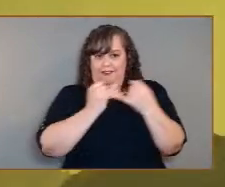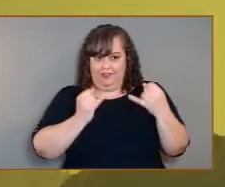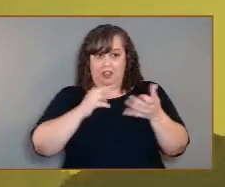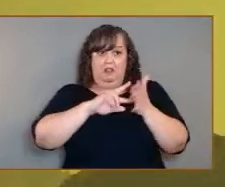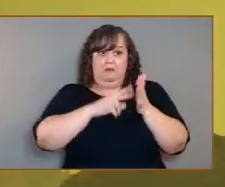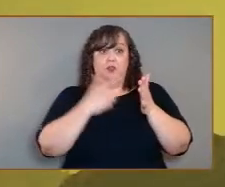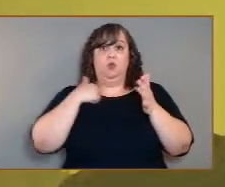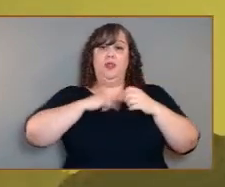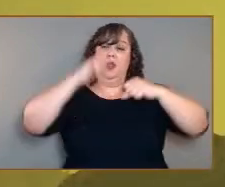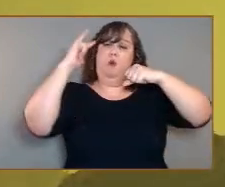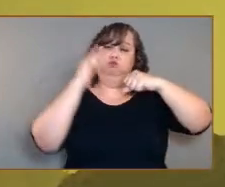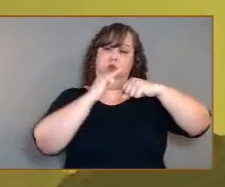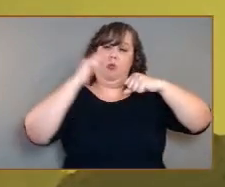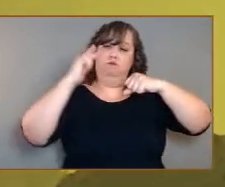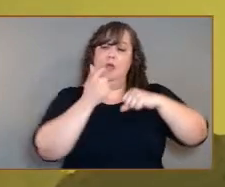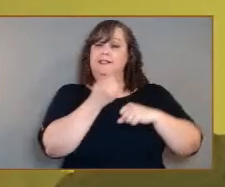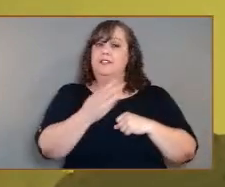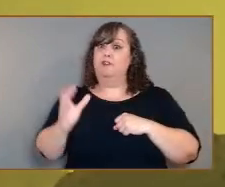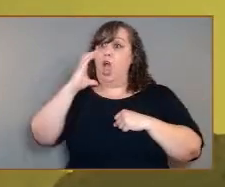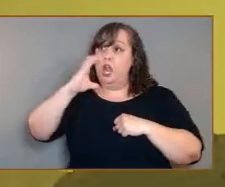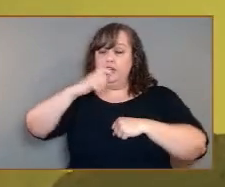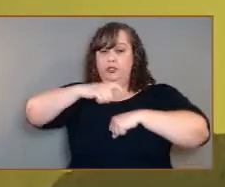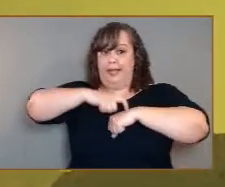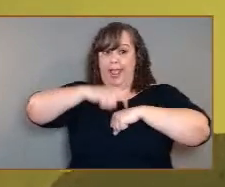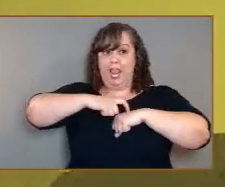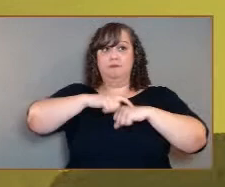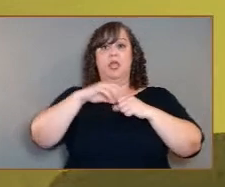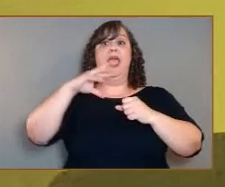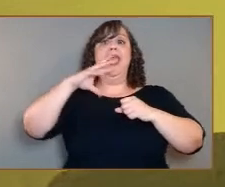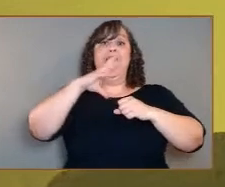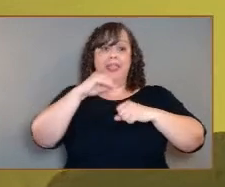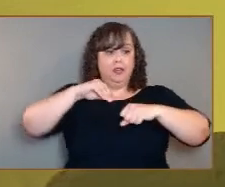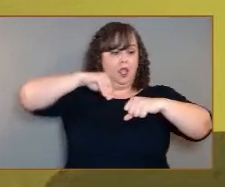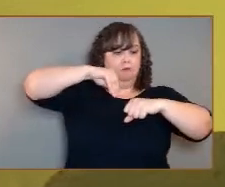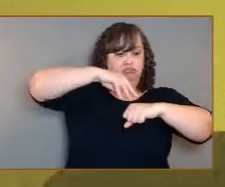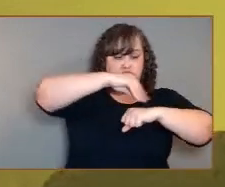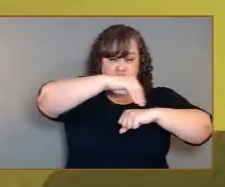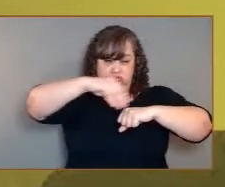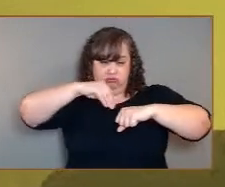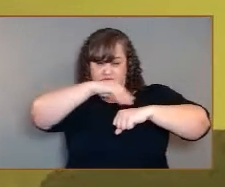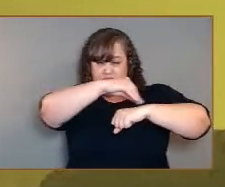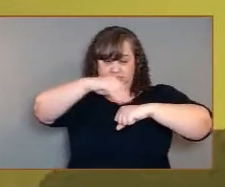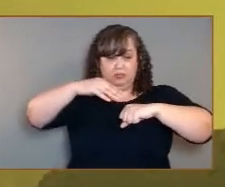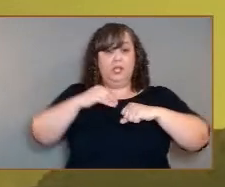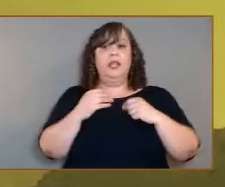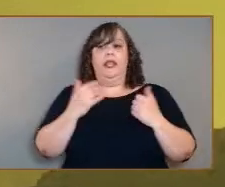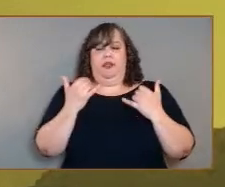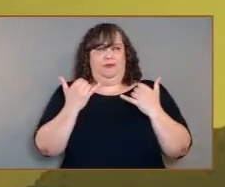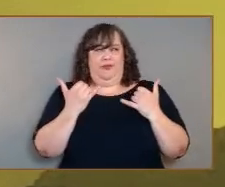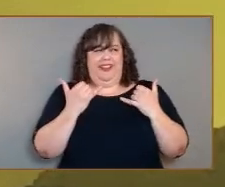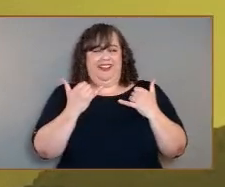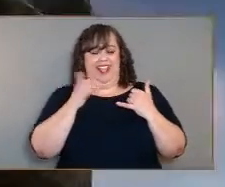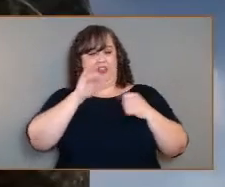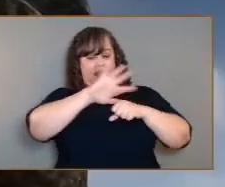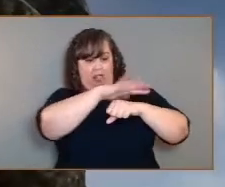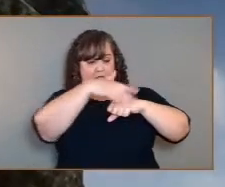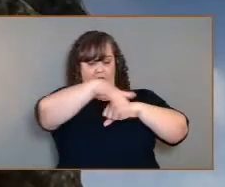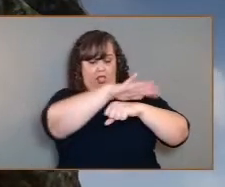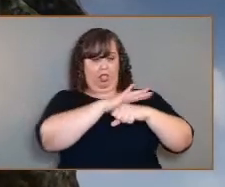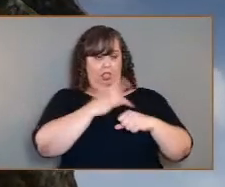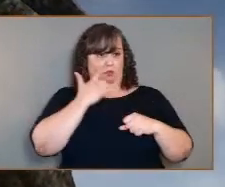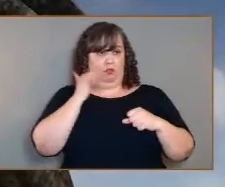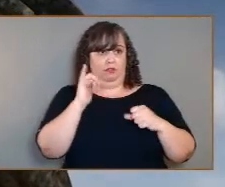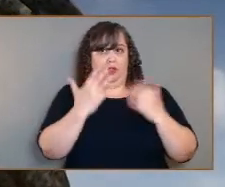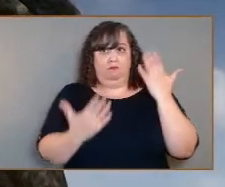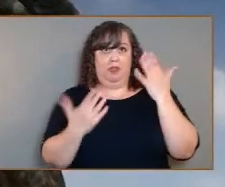times while also imaging this exotic landscape that today may look very hostile and alien, something out of Star Wars or Star